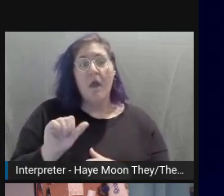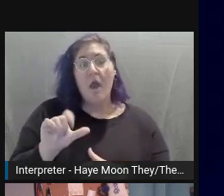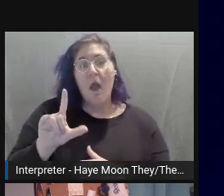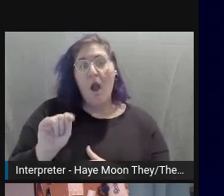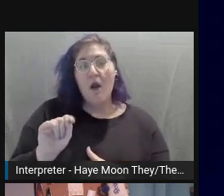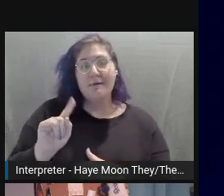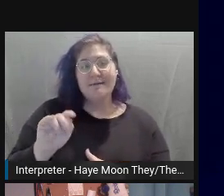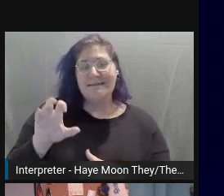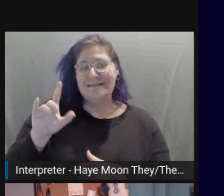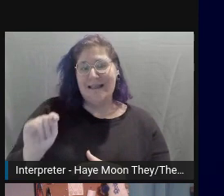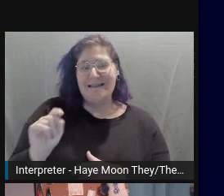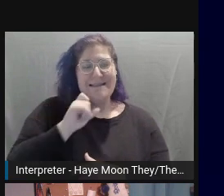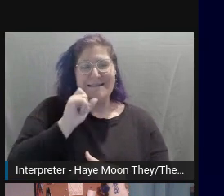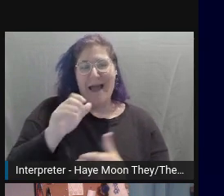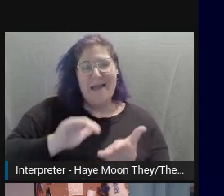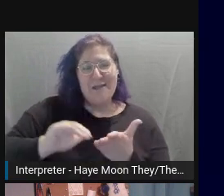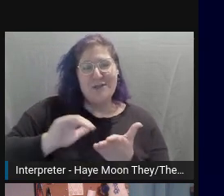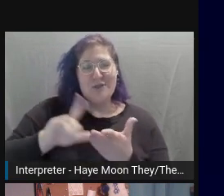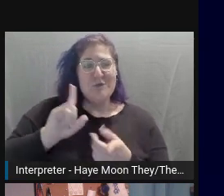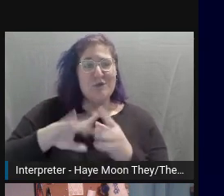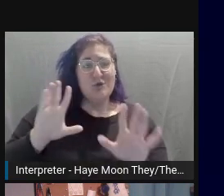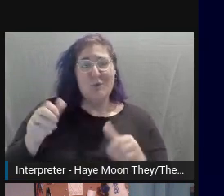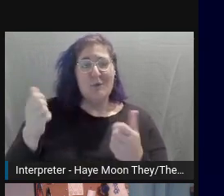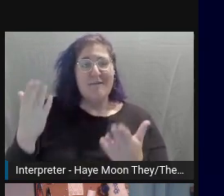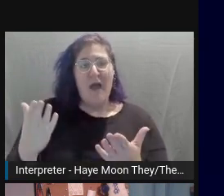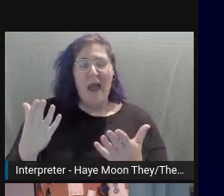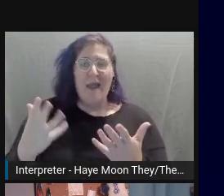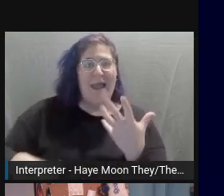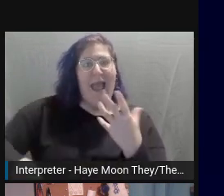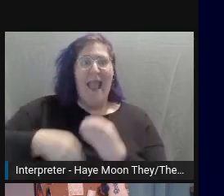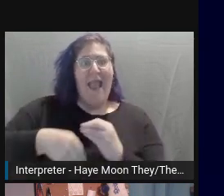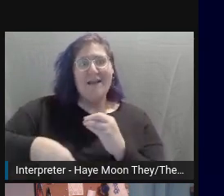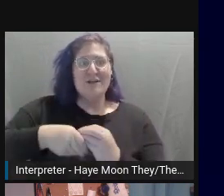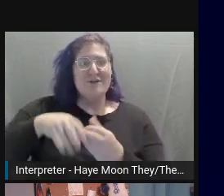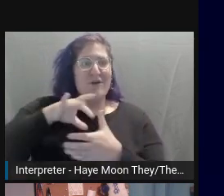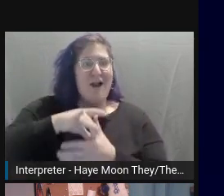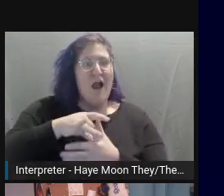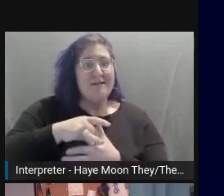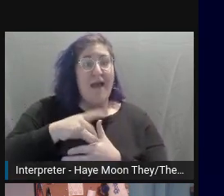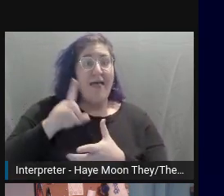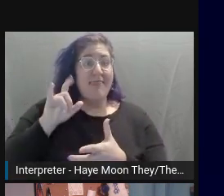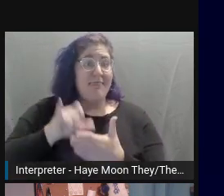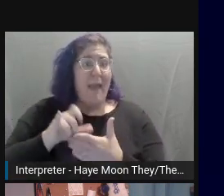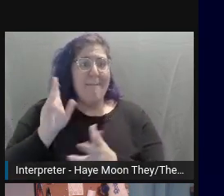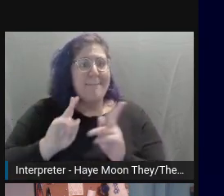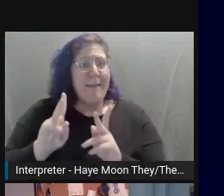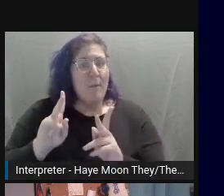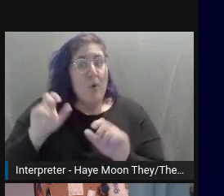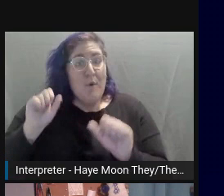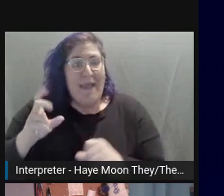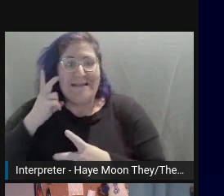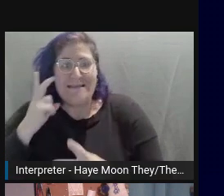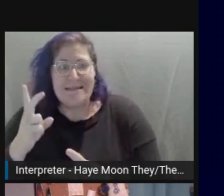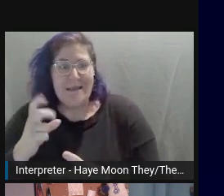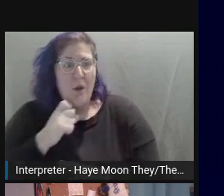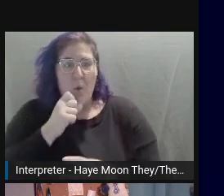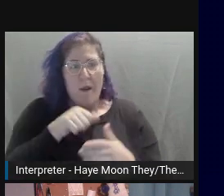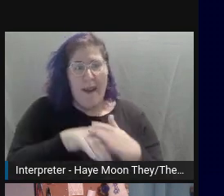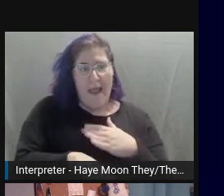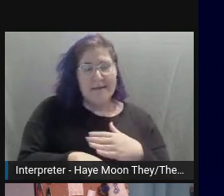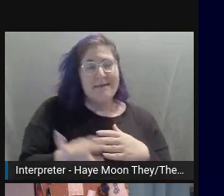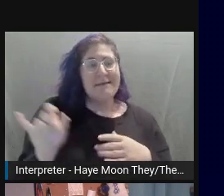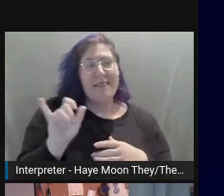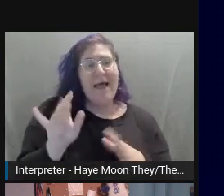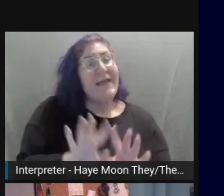also not an excuse to provide additional content that sighted users wouldn't have. This includes important information, image credits,